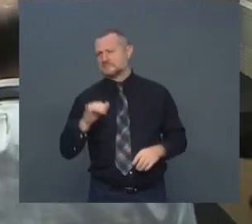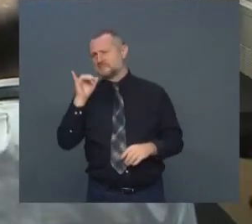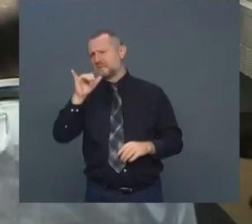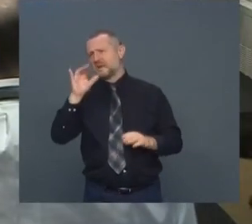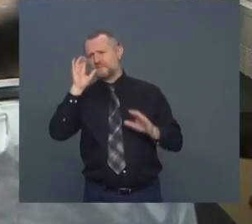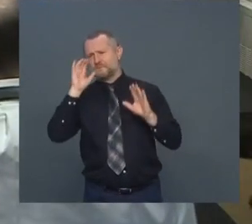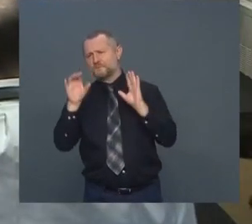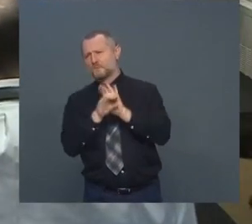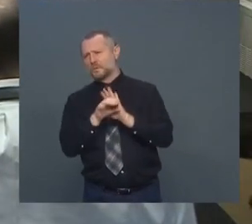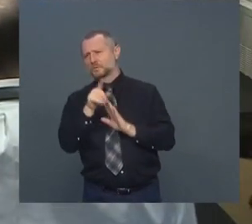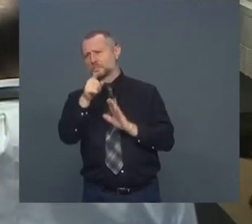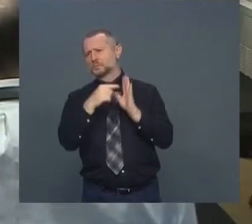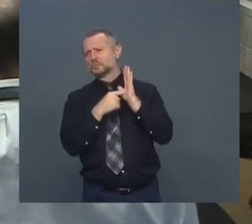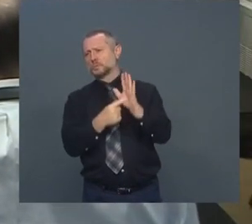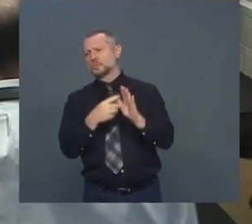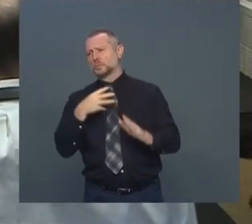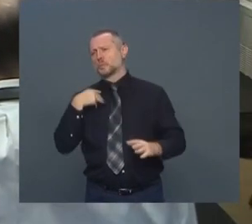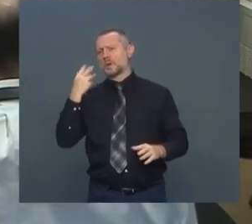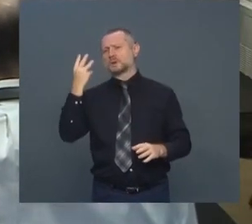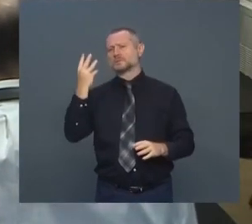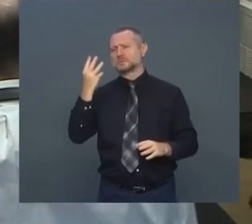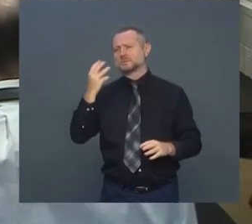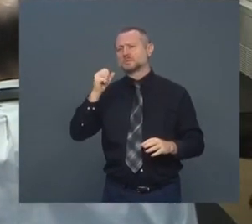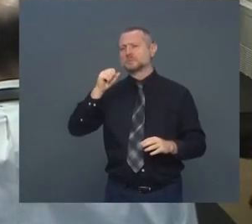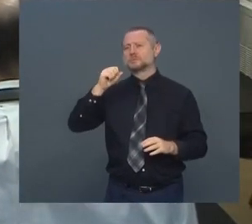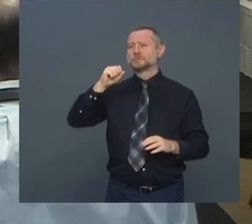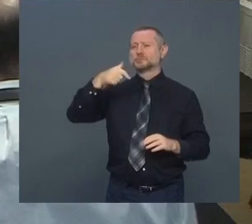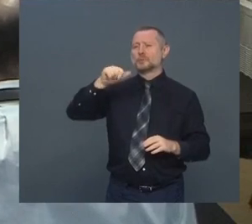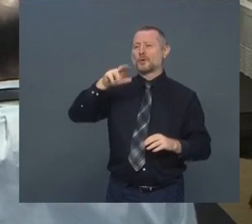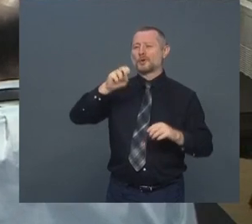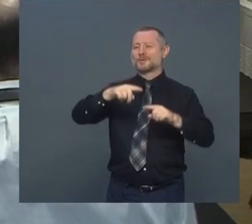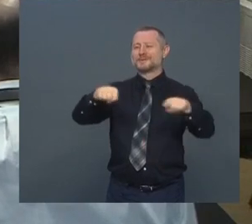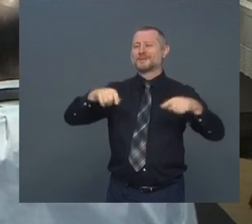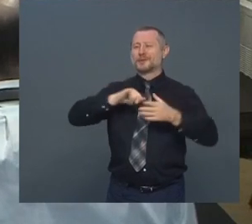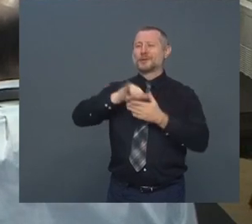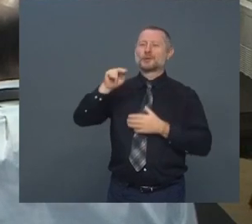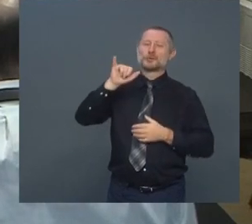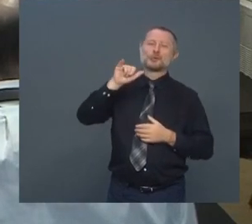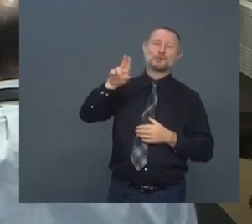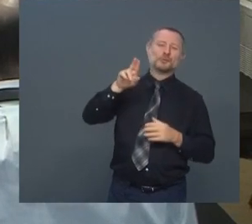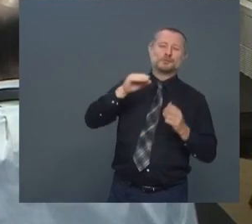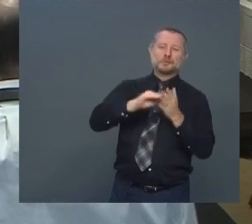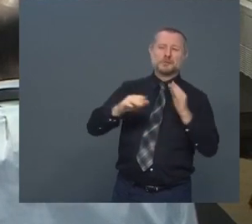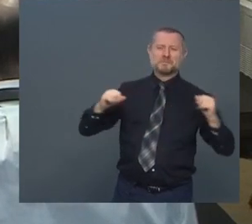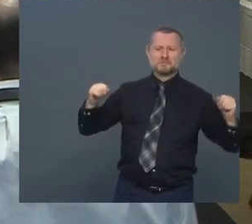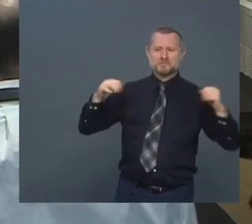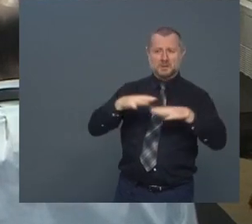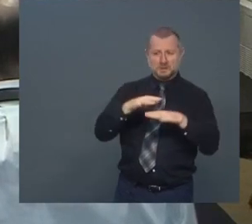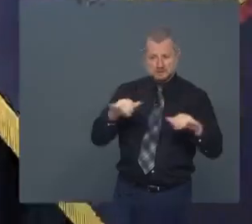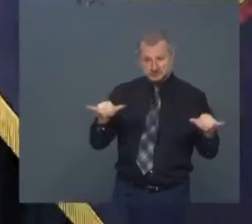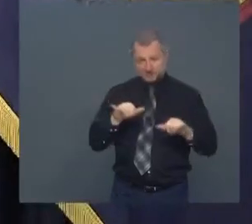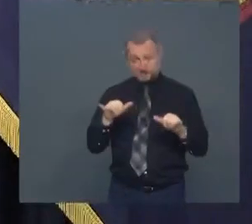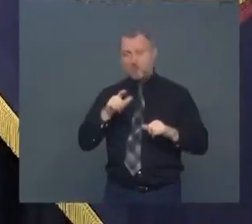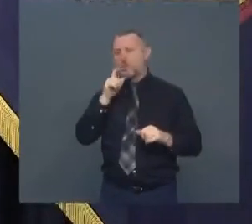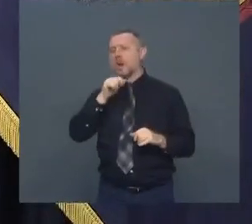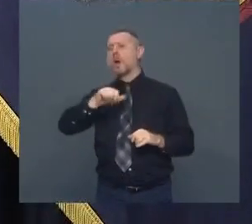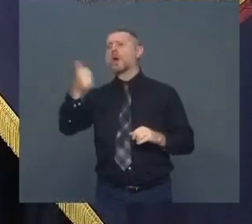Square Park of college students hanging out different from the same kind of crowd gathering in Washington Square Park for protests?